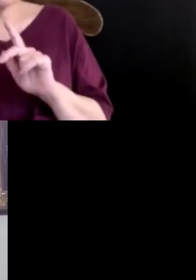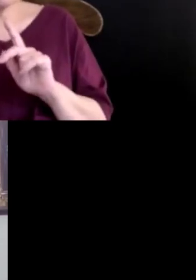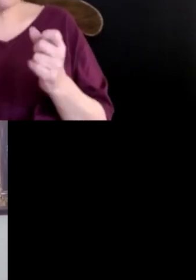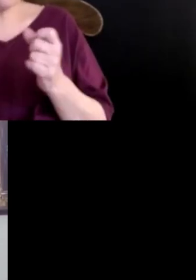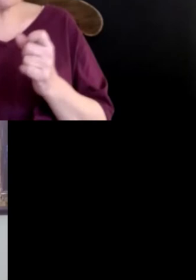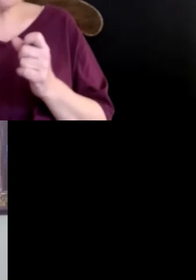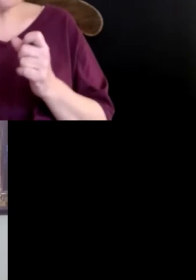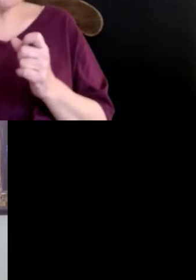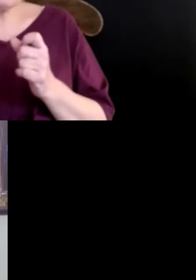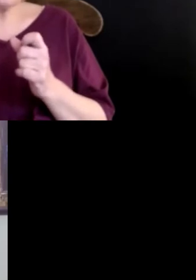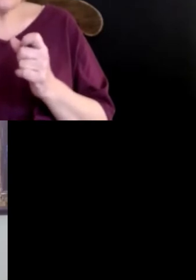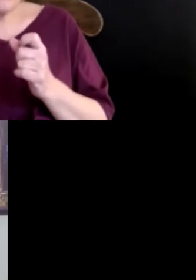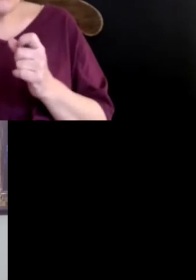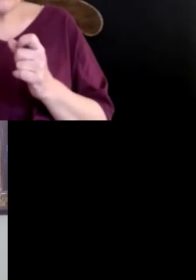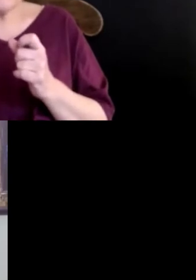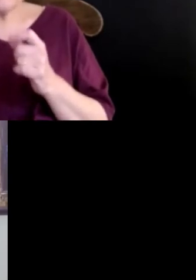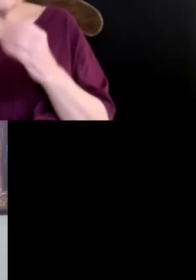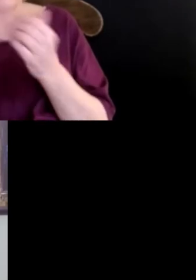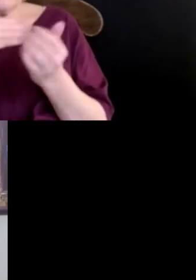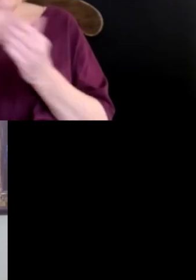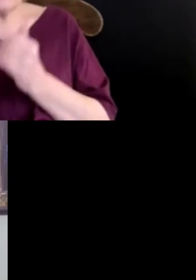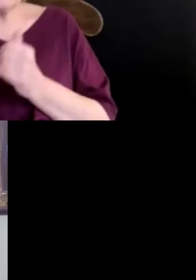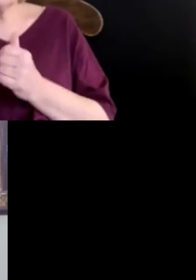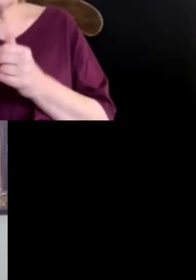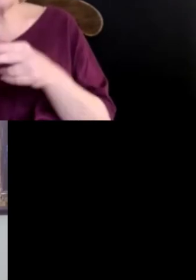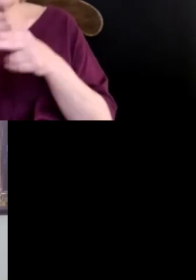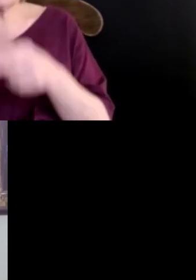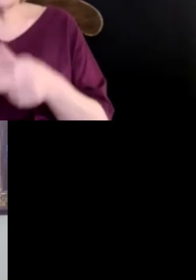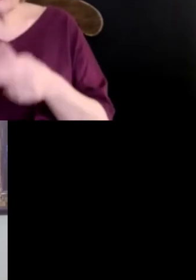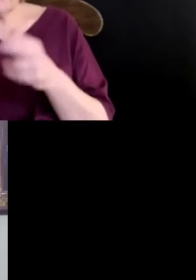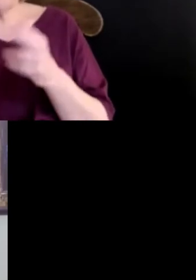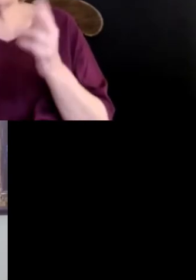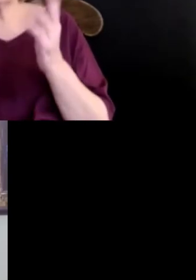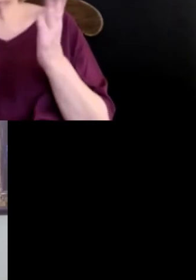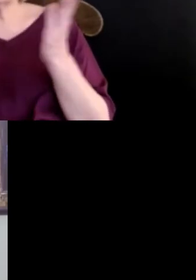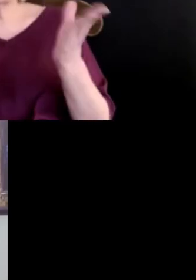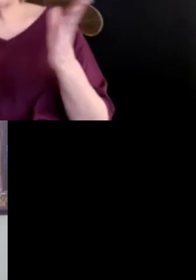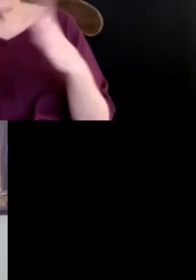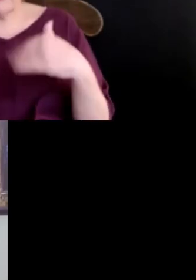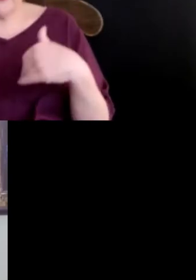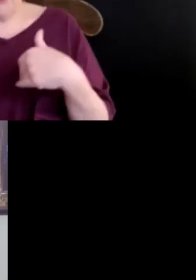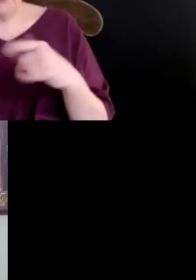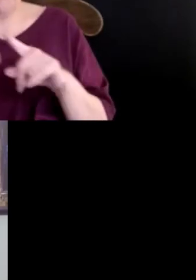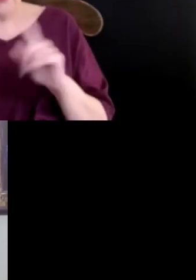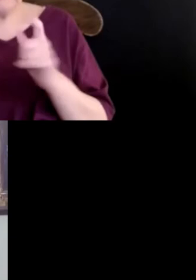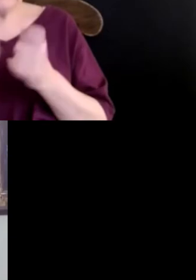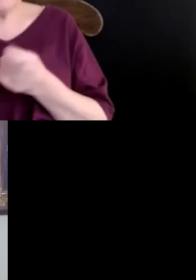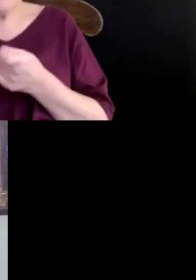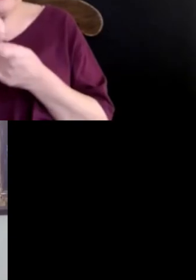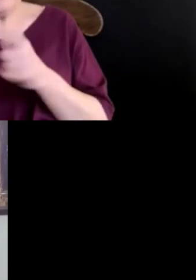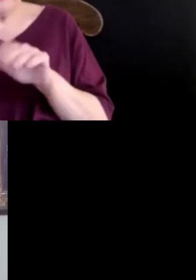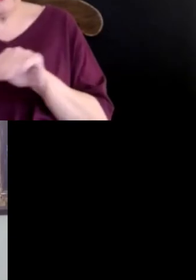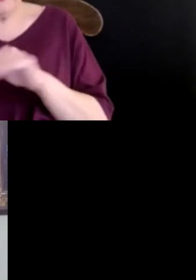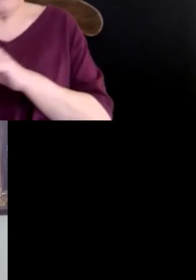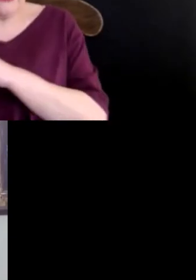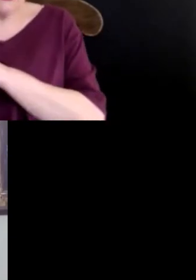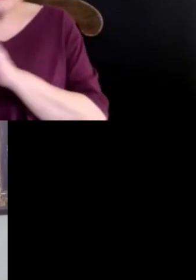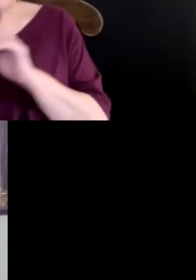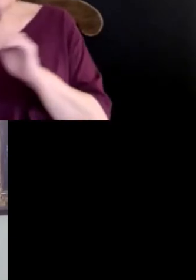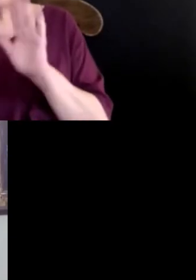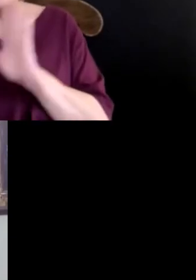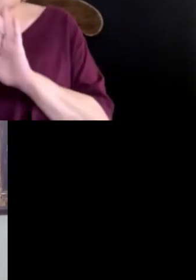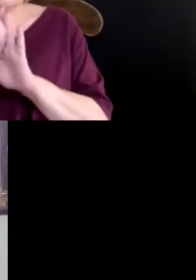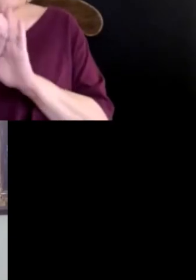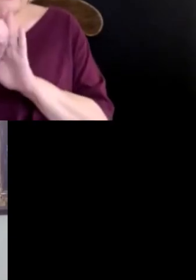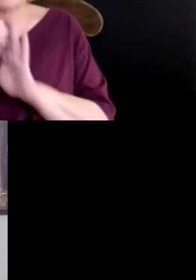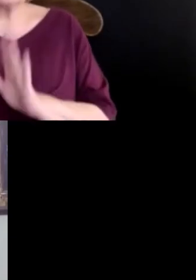horses, even though they don't consider them service animals. But there are specific limitations. For example, if